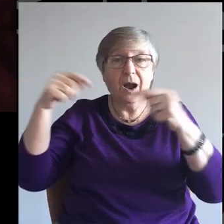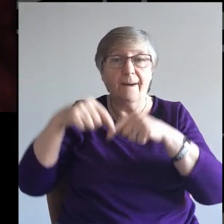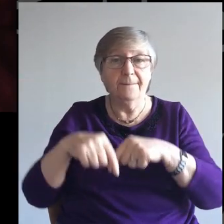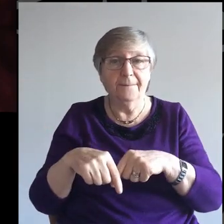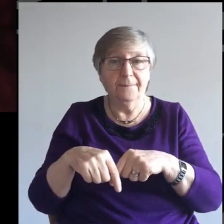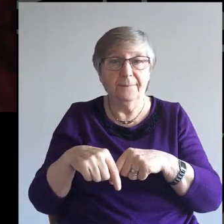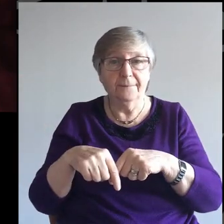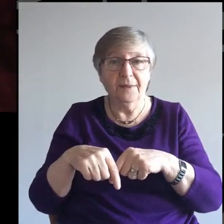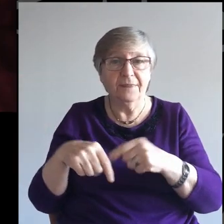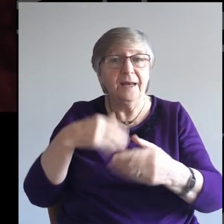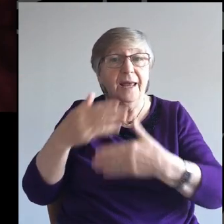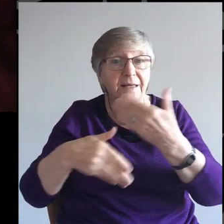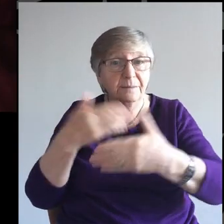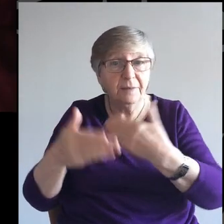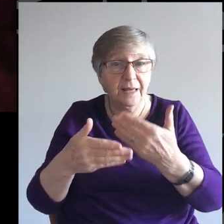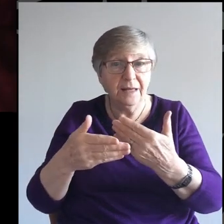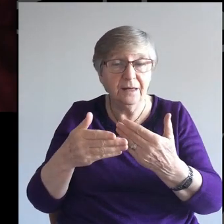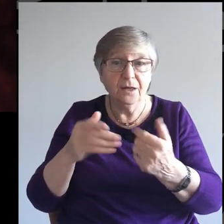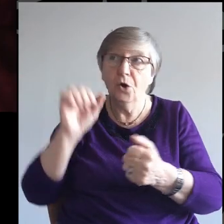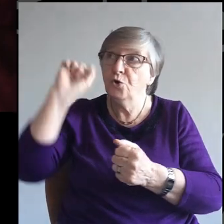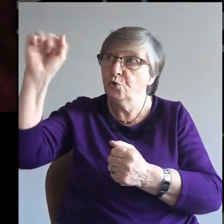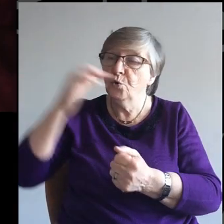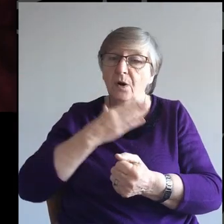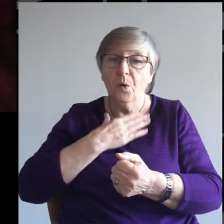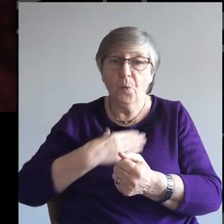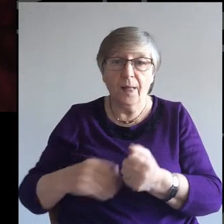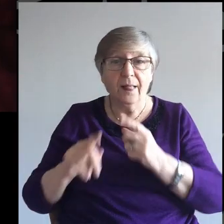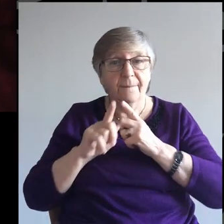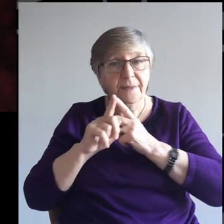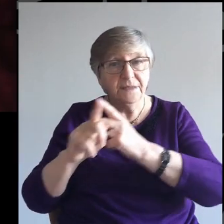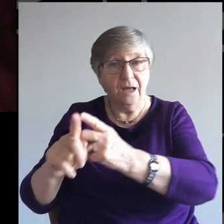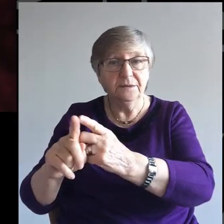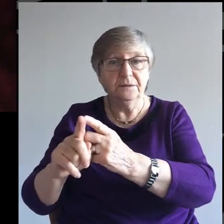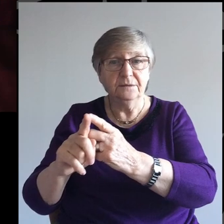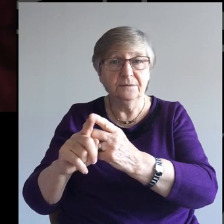and then explain that with the next phrase, your will be done.